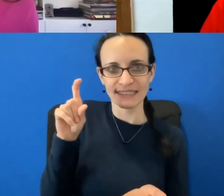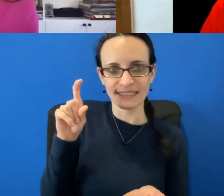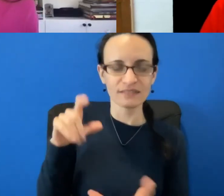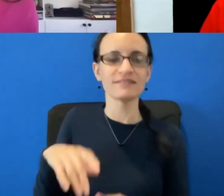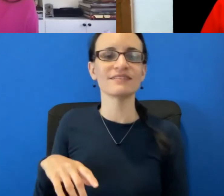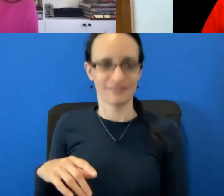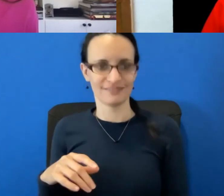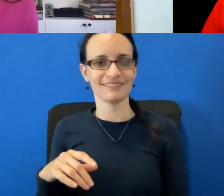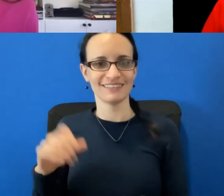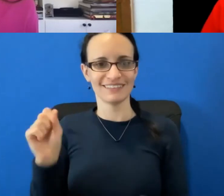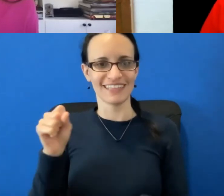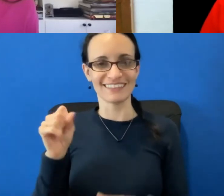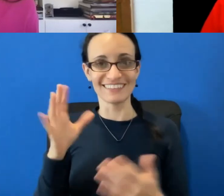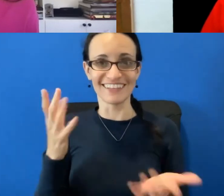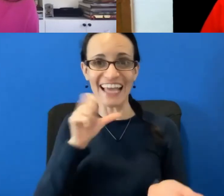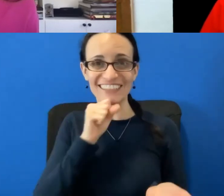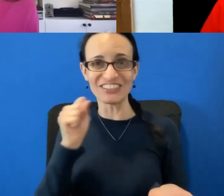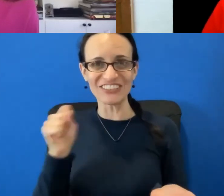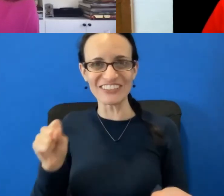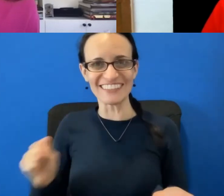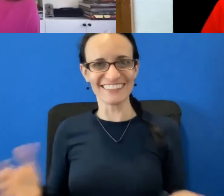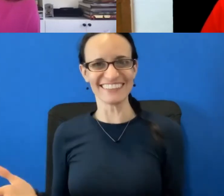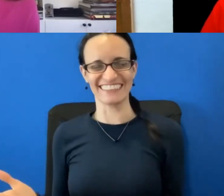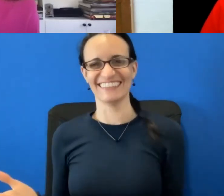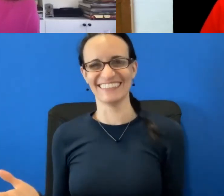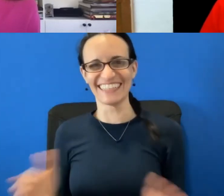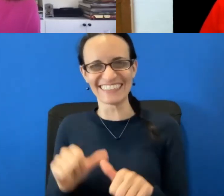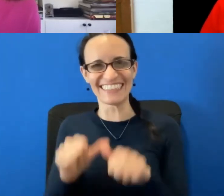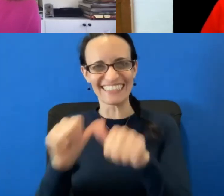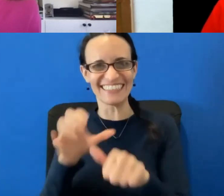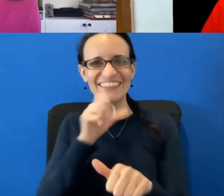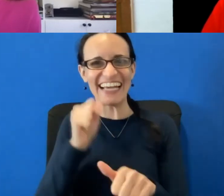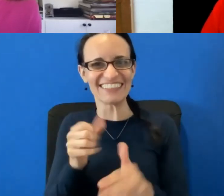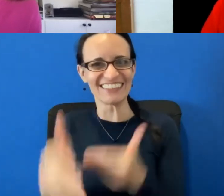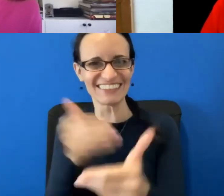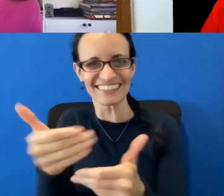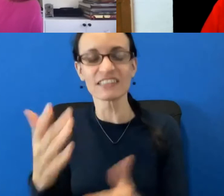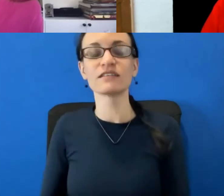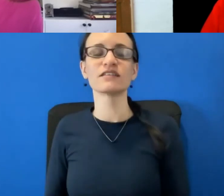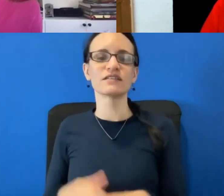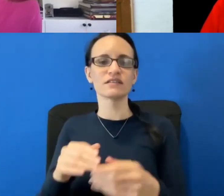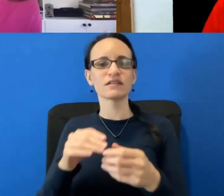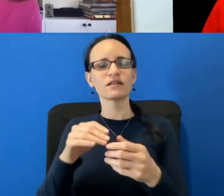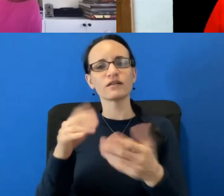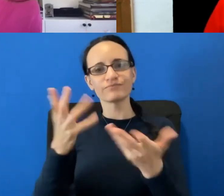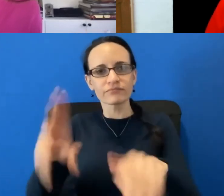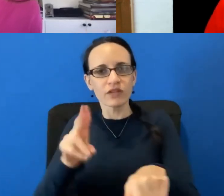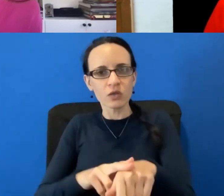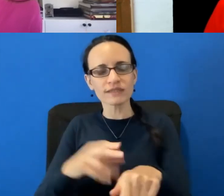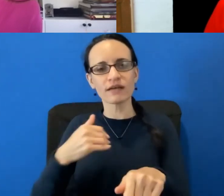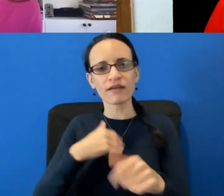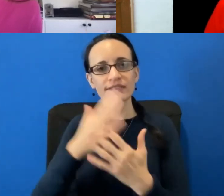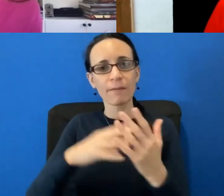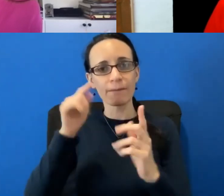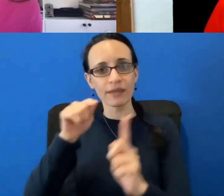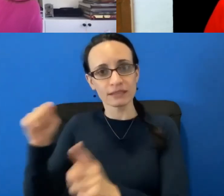Yes, you can age. So there are a couple of things, of course, in the days when women